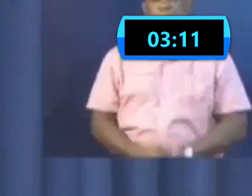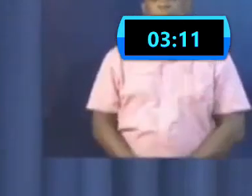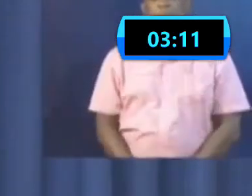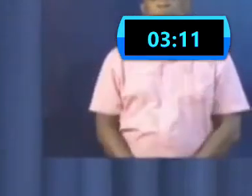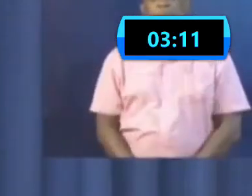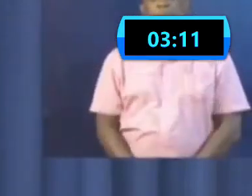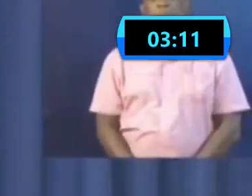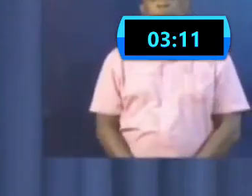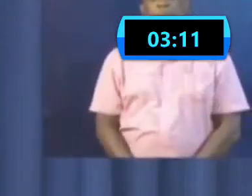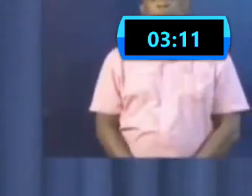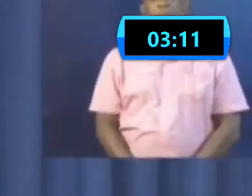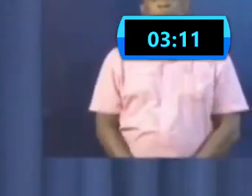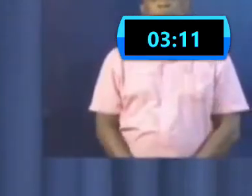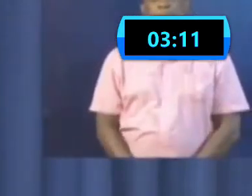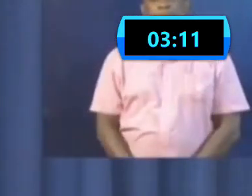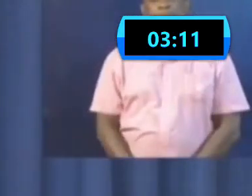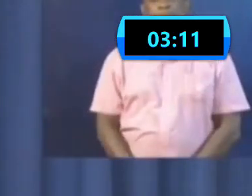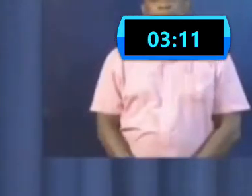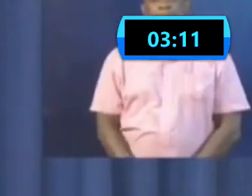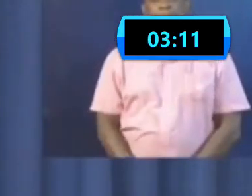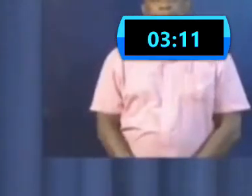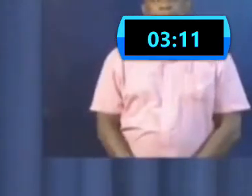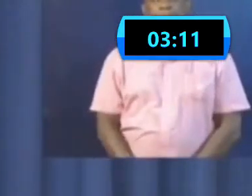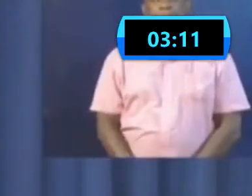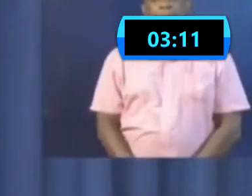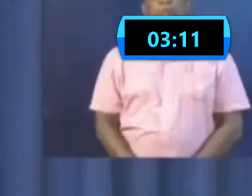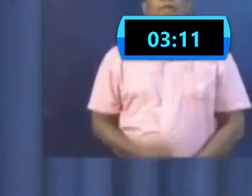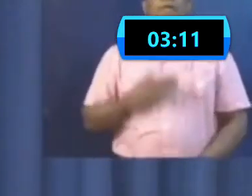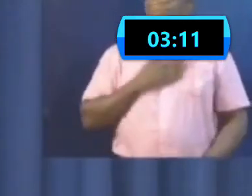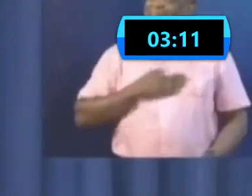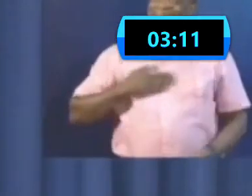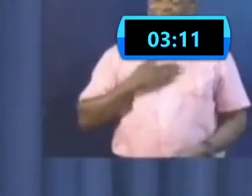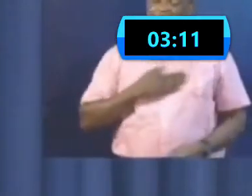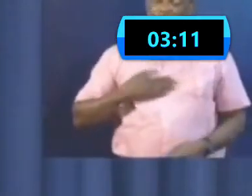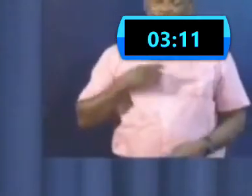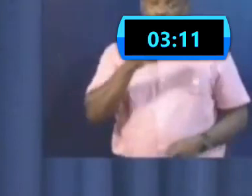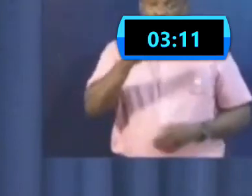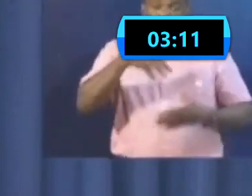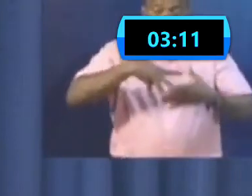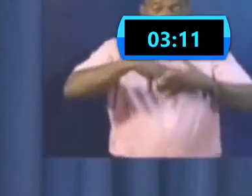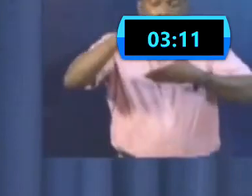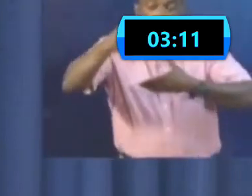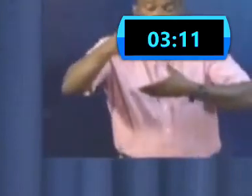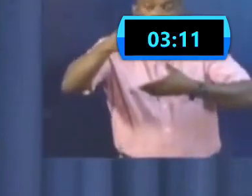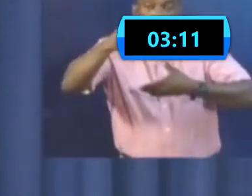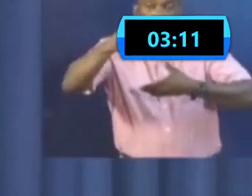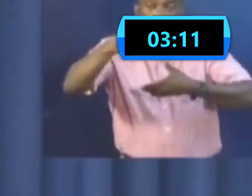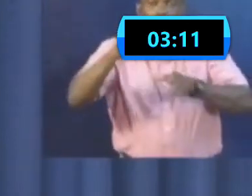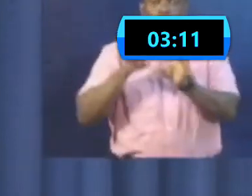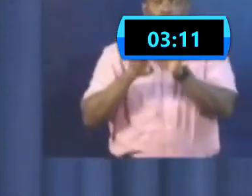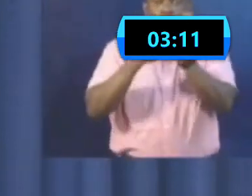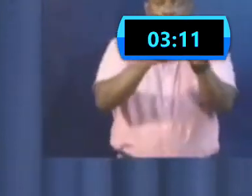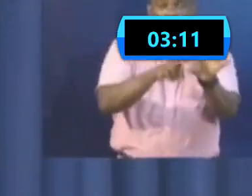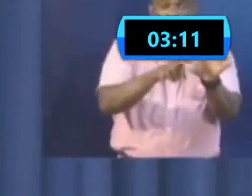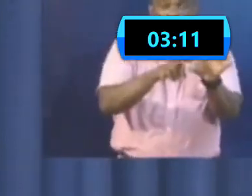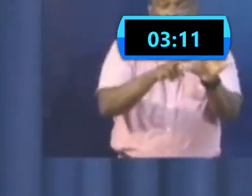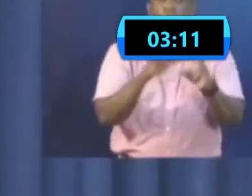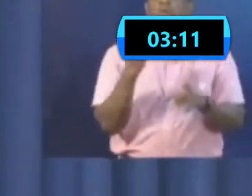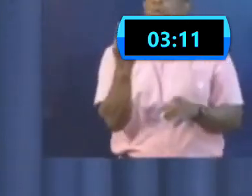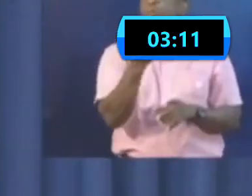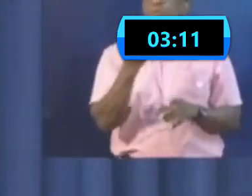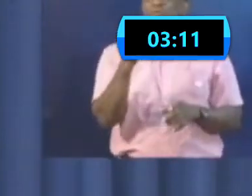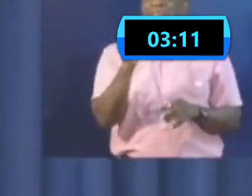And we'll invite the population only to travel if it is absolutely essential, because what we are providing there is essential service.